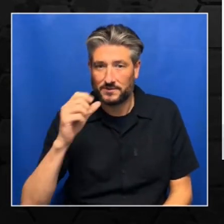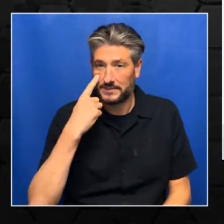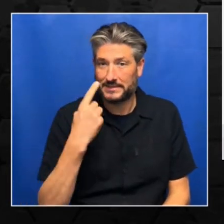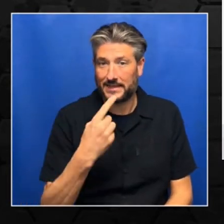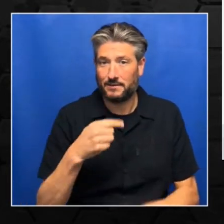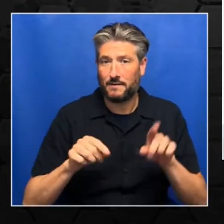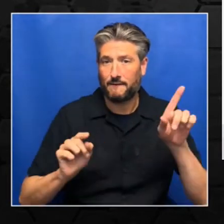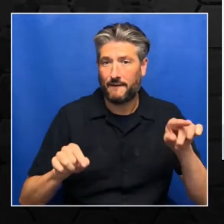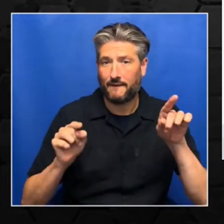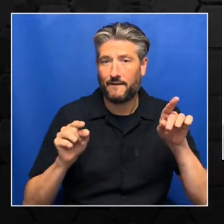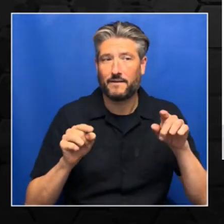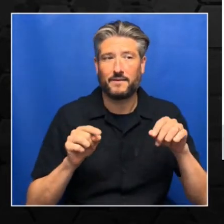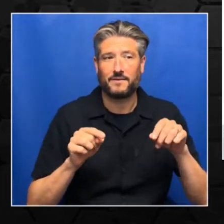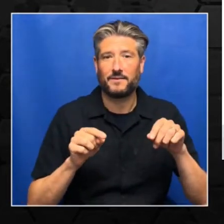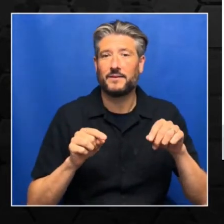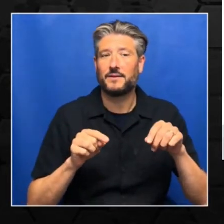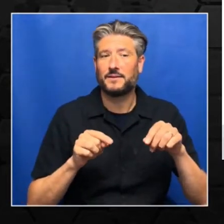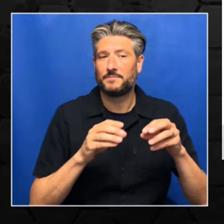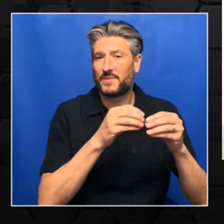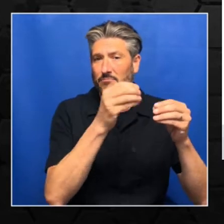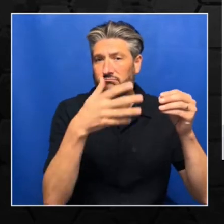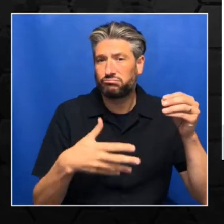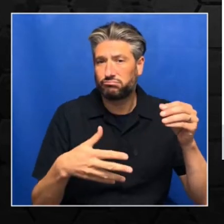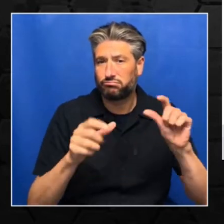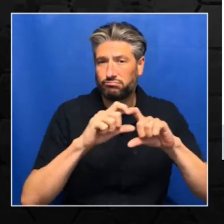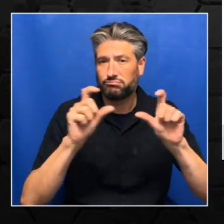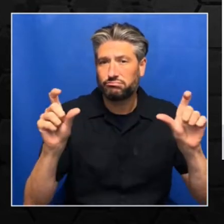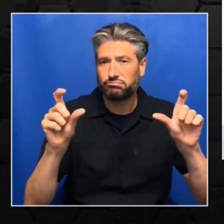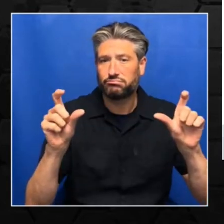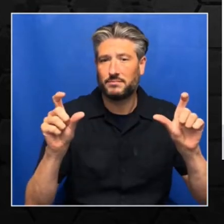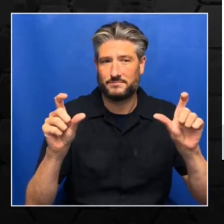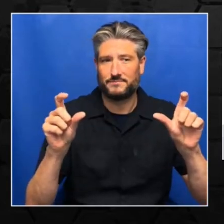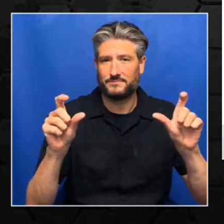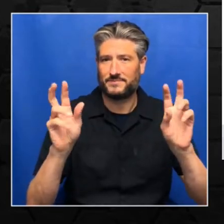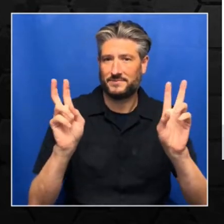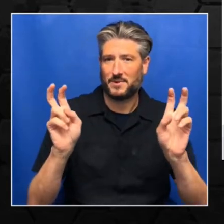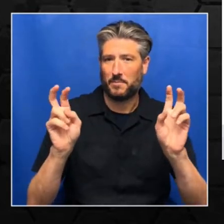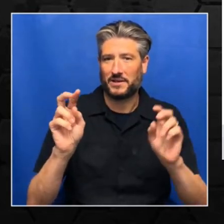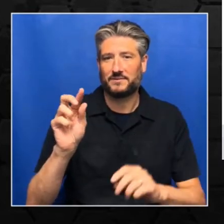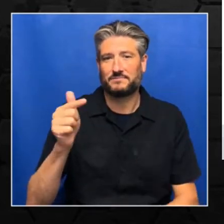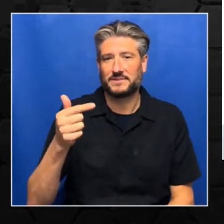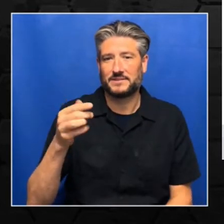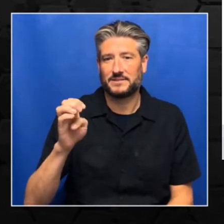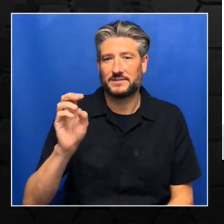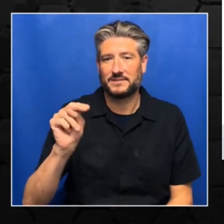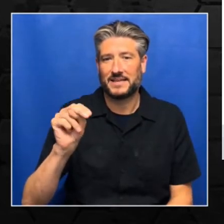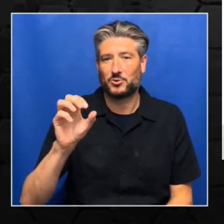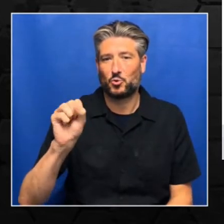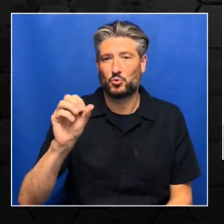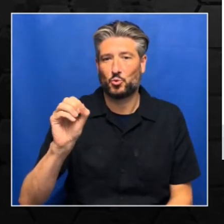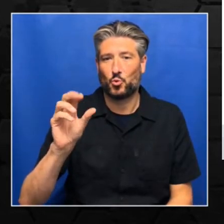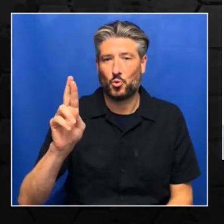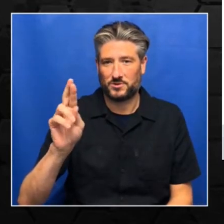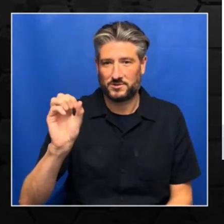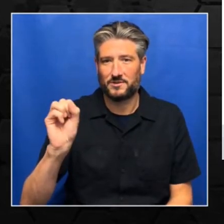here. going